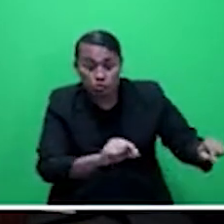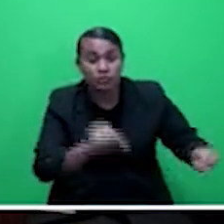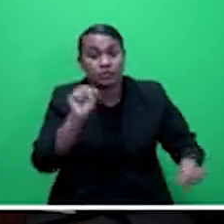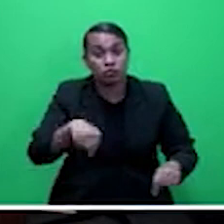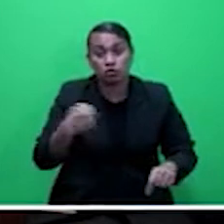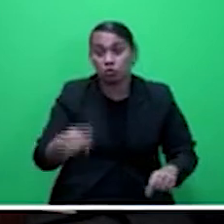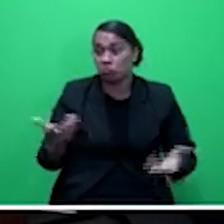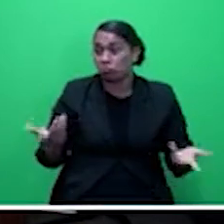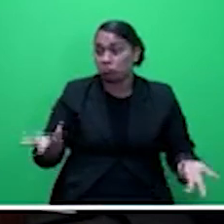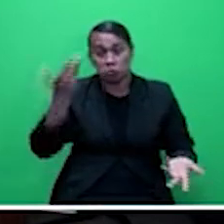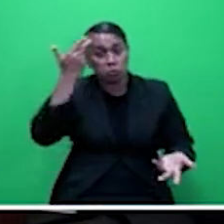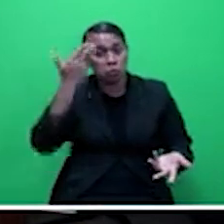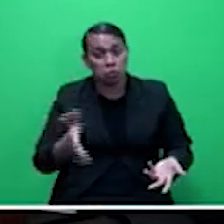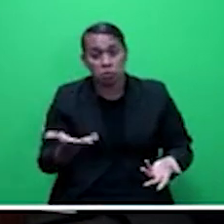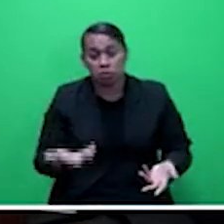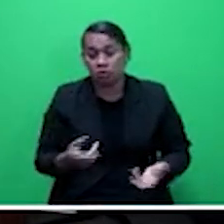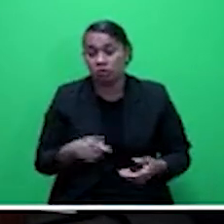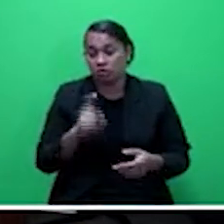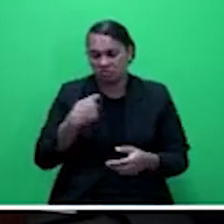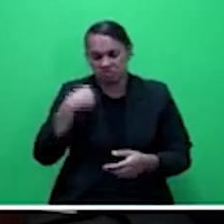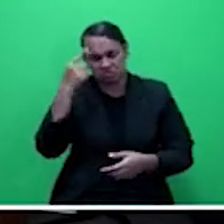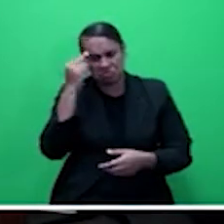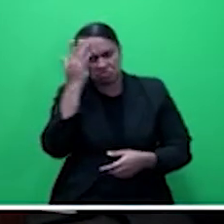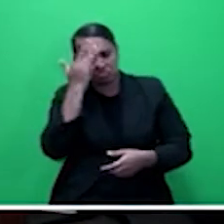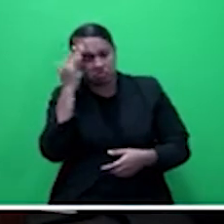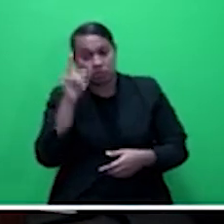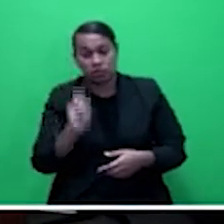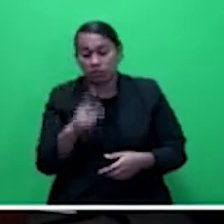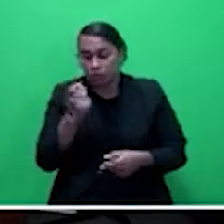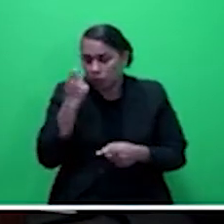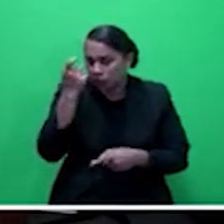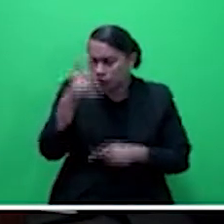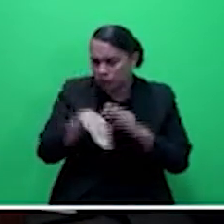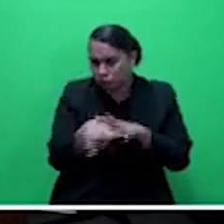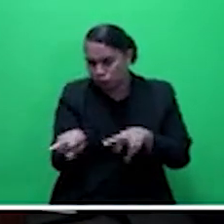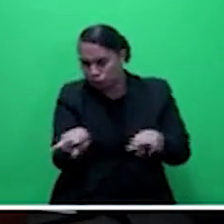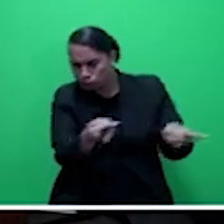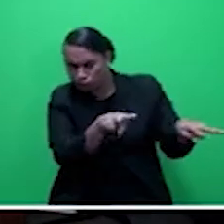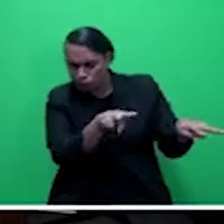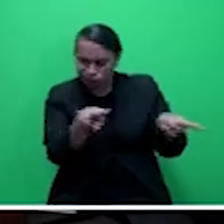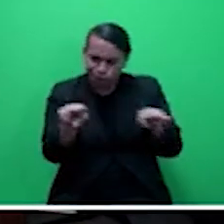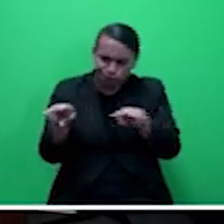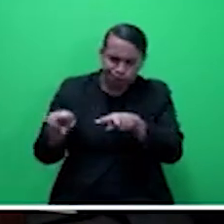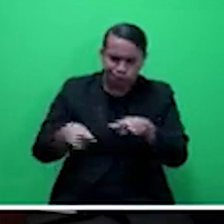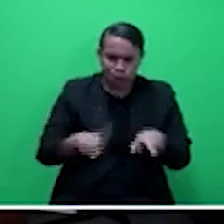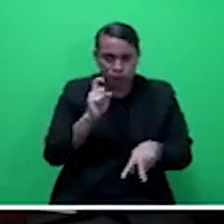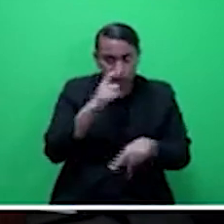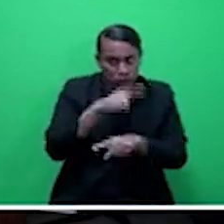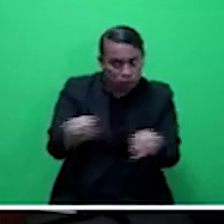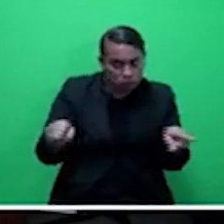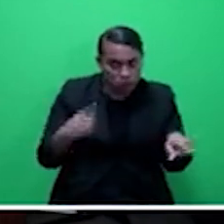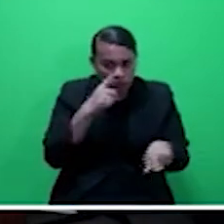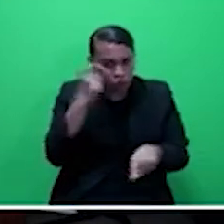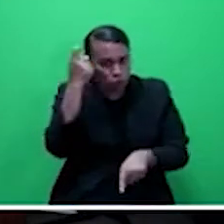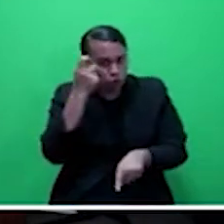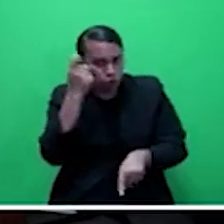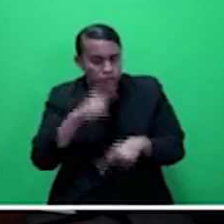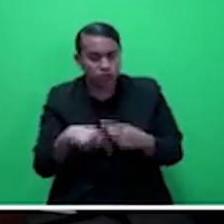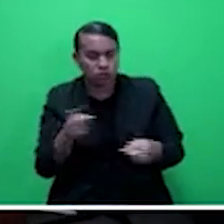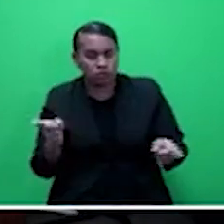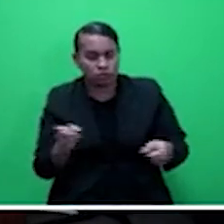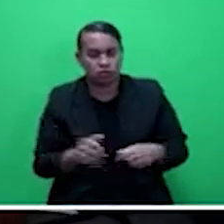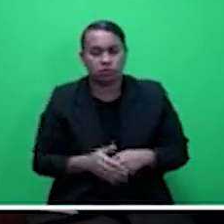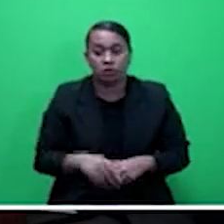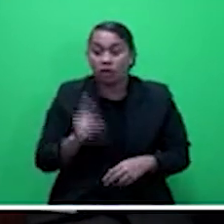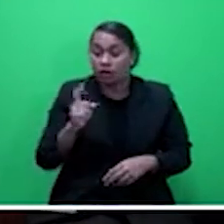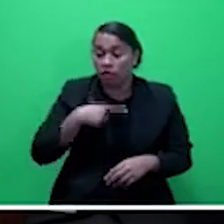Speaker, but I think we need to carefully look at what are the concerns of the people because I know that there are medical